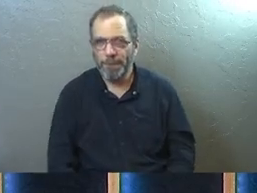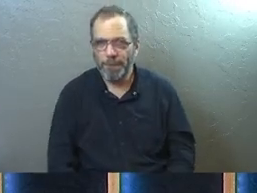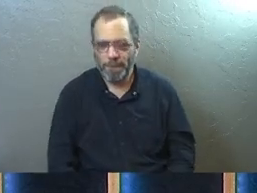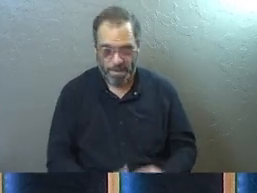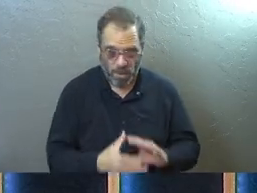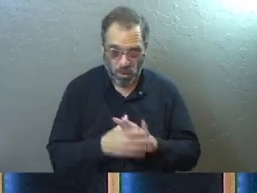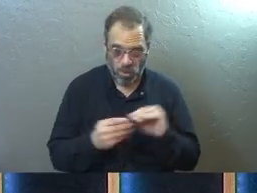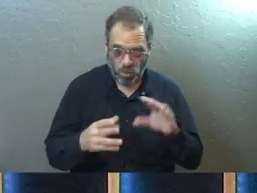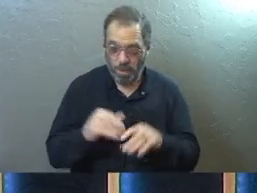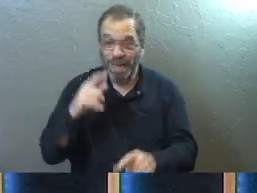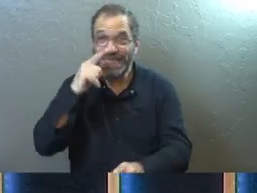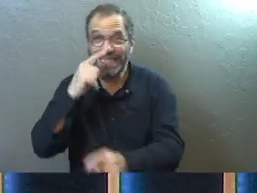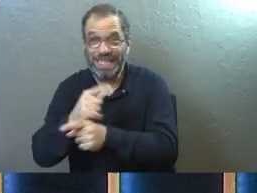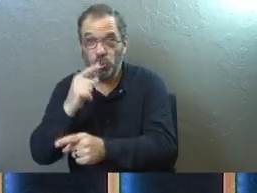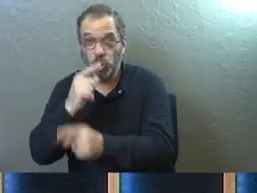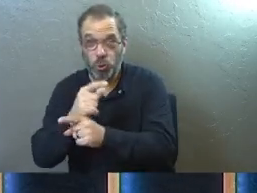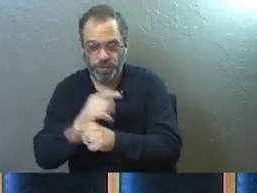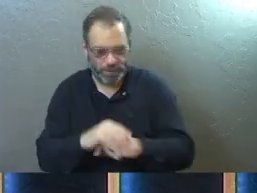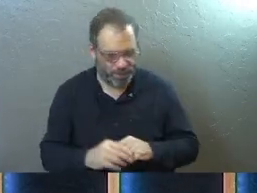Another story about the sisters.